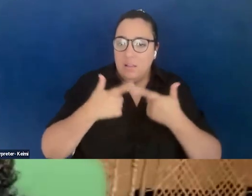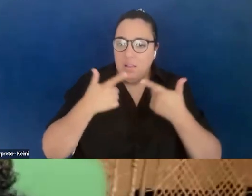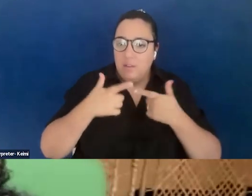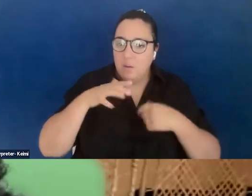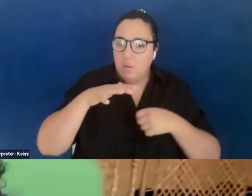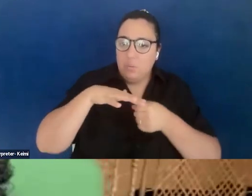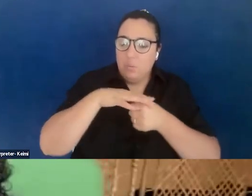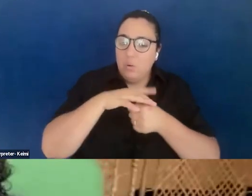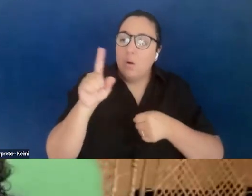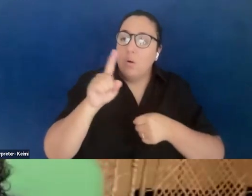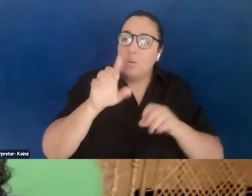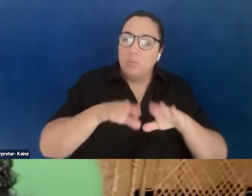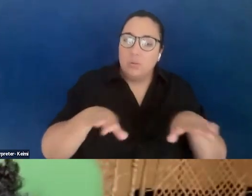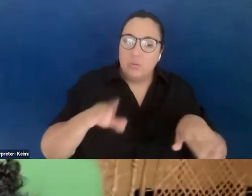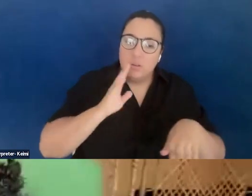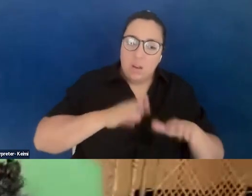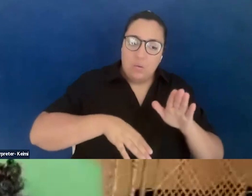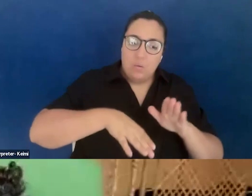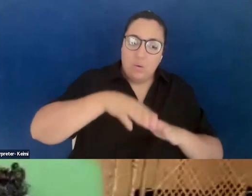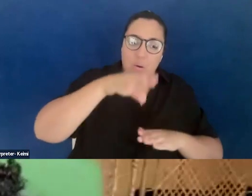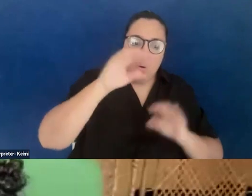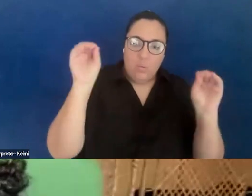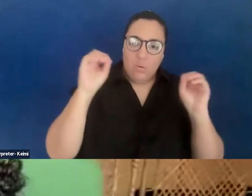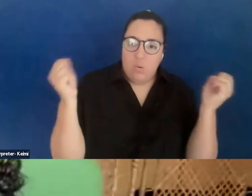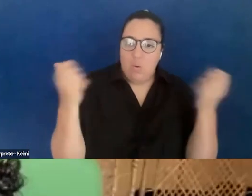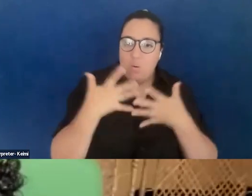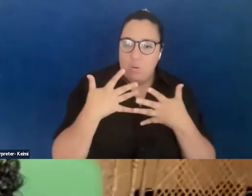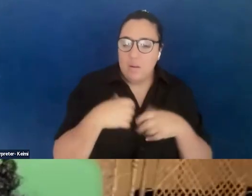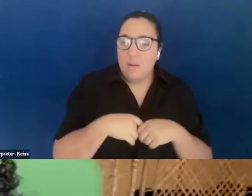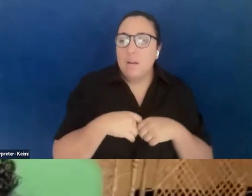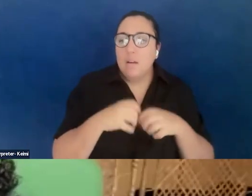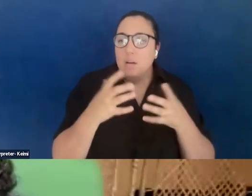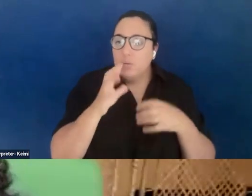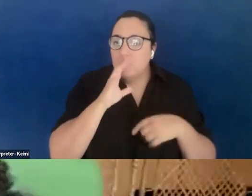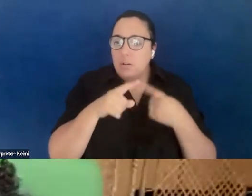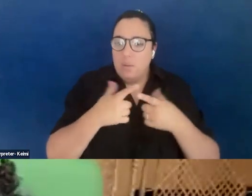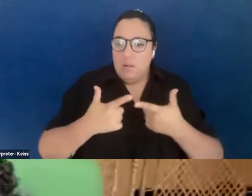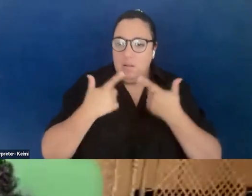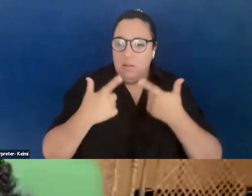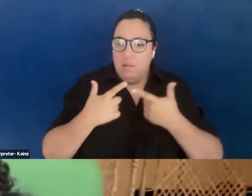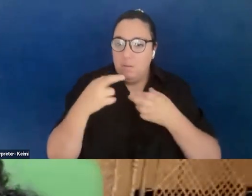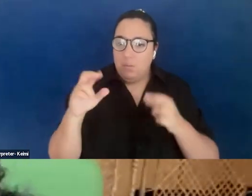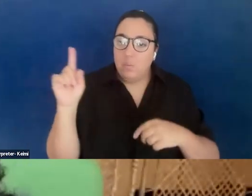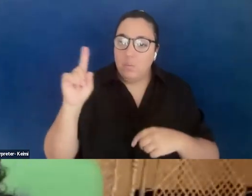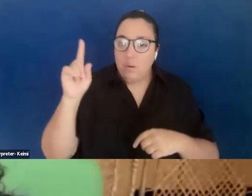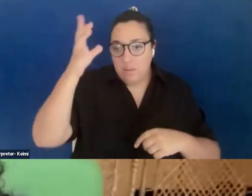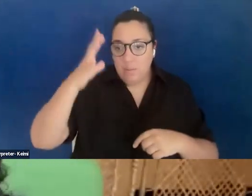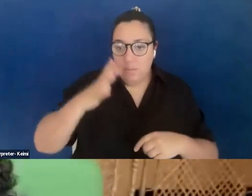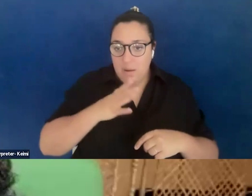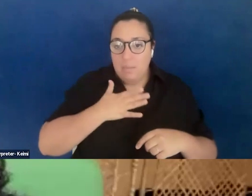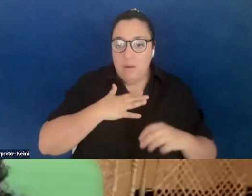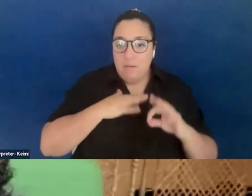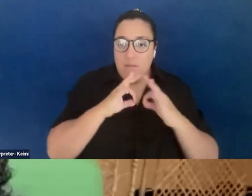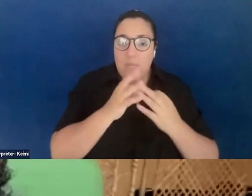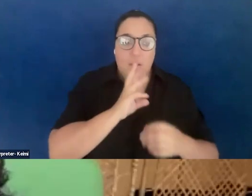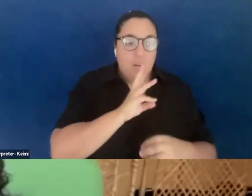will grow without horror. I need to speak about living room, where the men of my family between the ages of 6